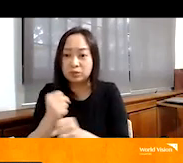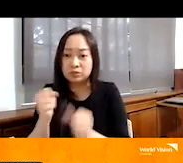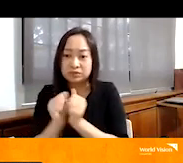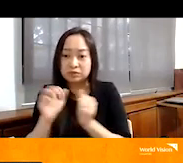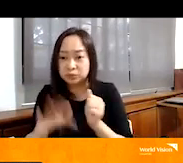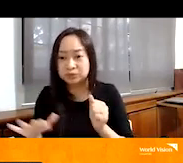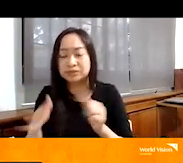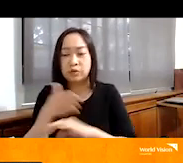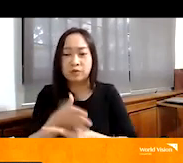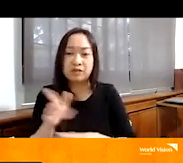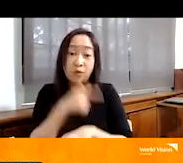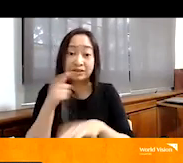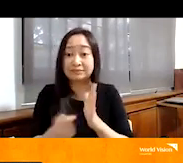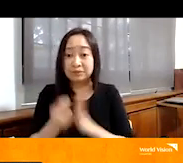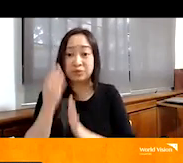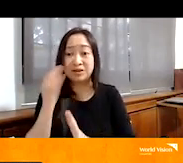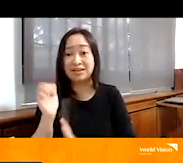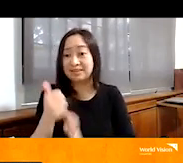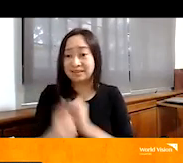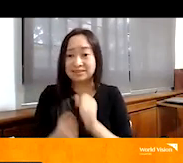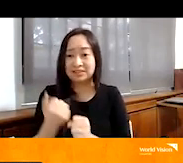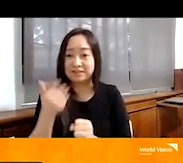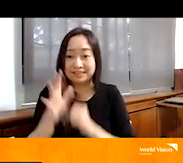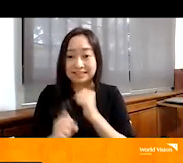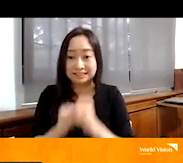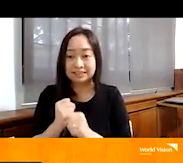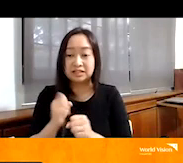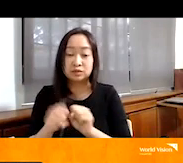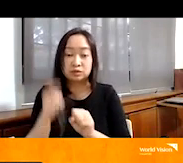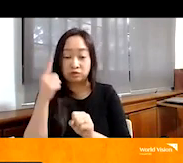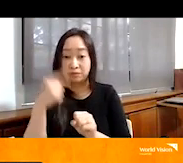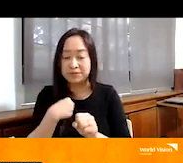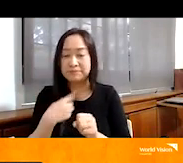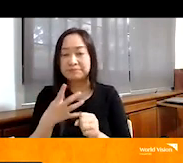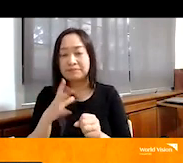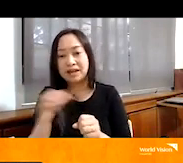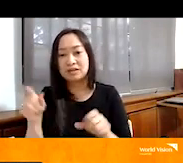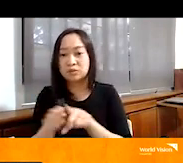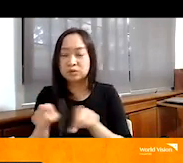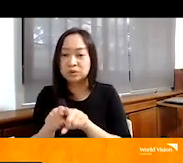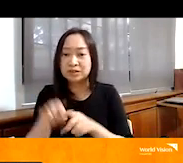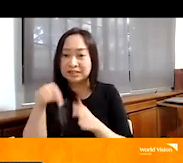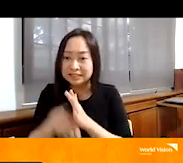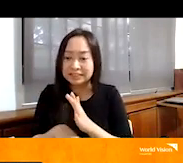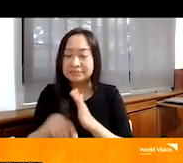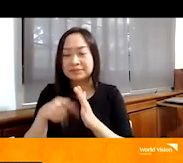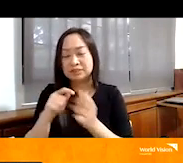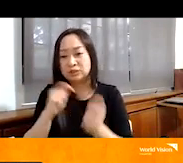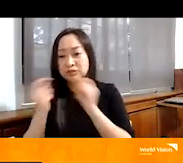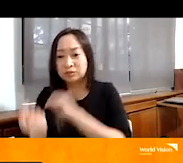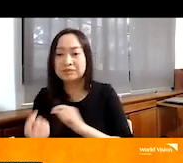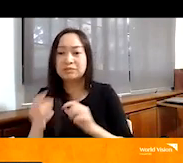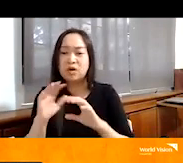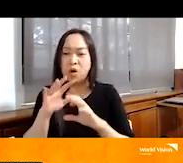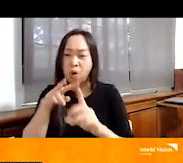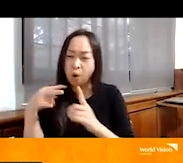over the long term, you know, 10, 15 years. And so, for me, and also just the deeper transformation, the holism, the